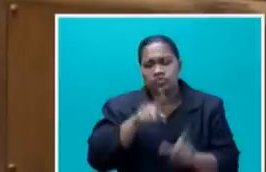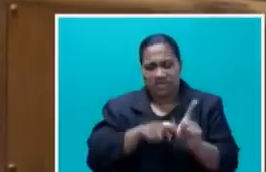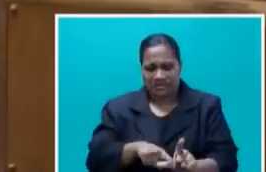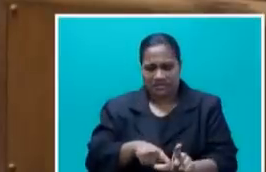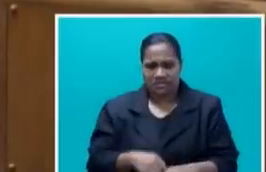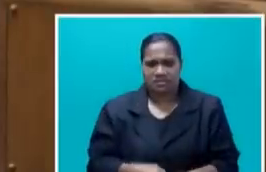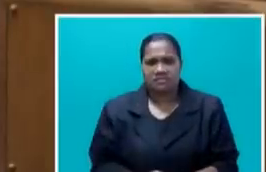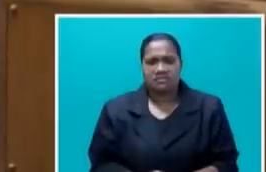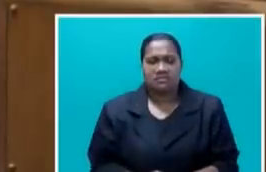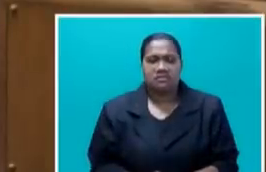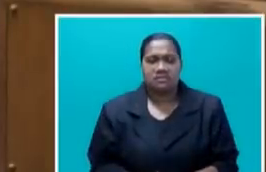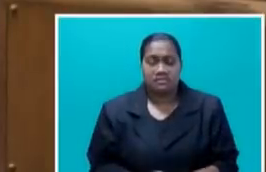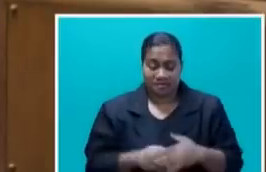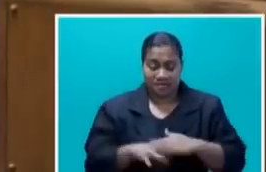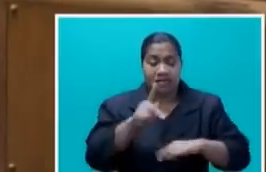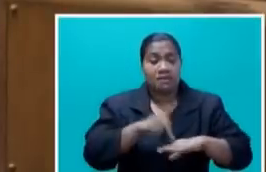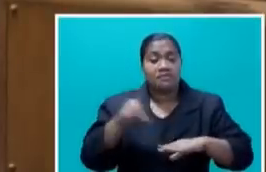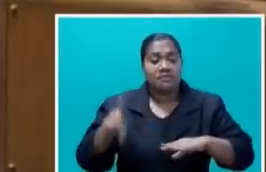in Parliament.